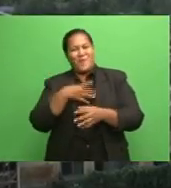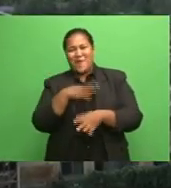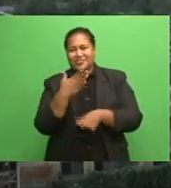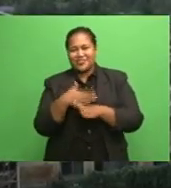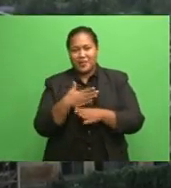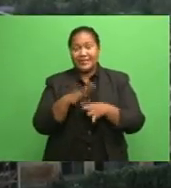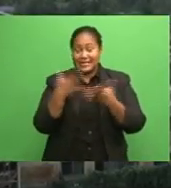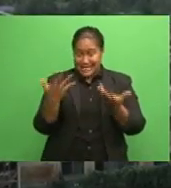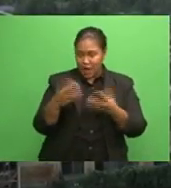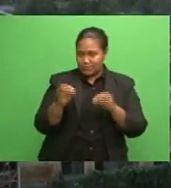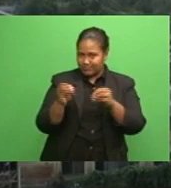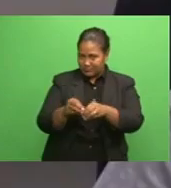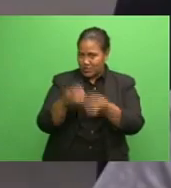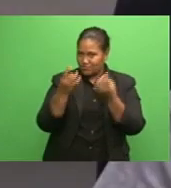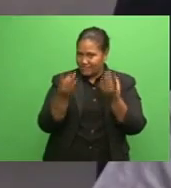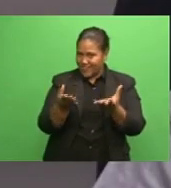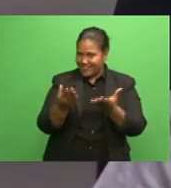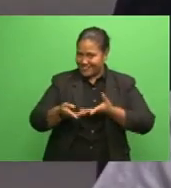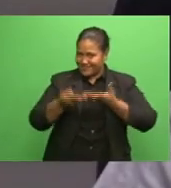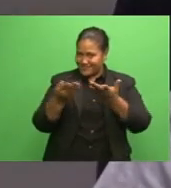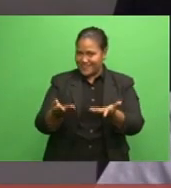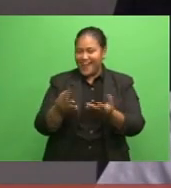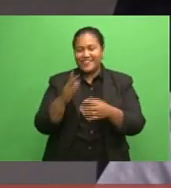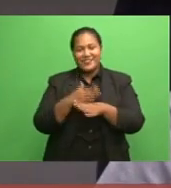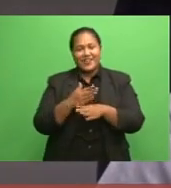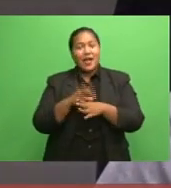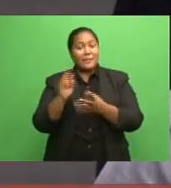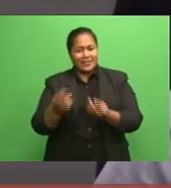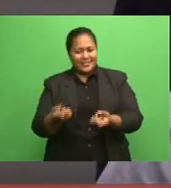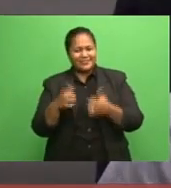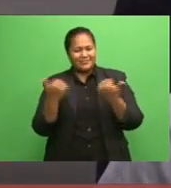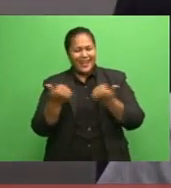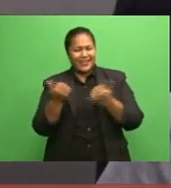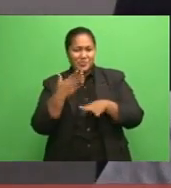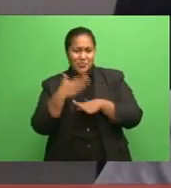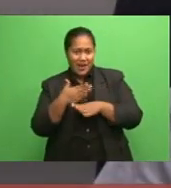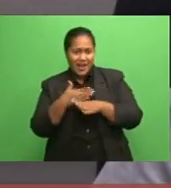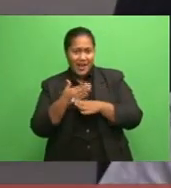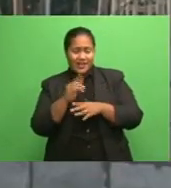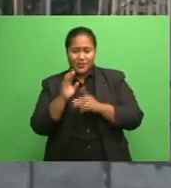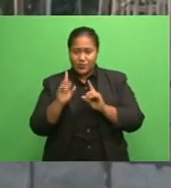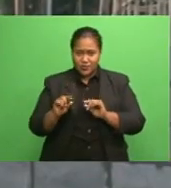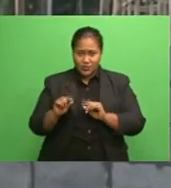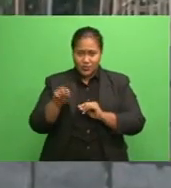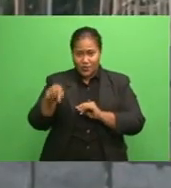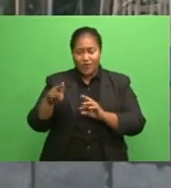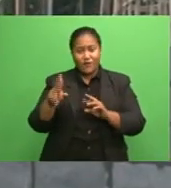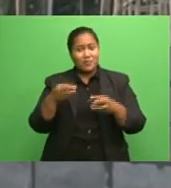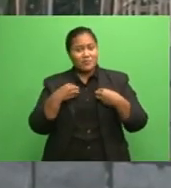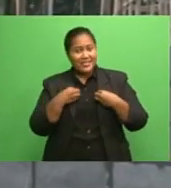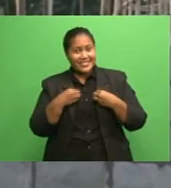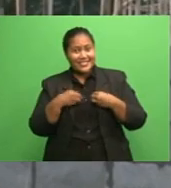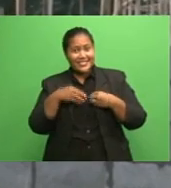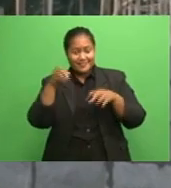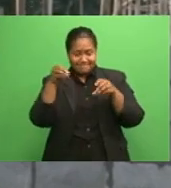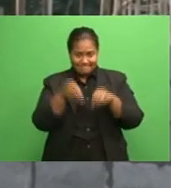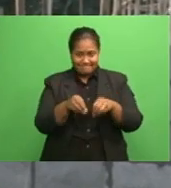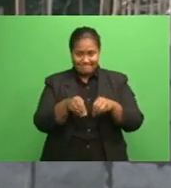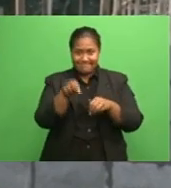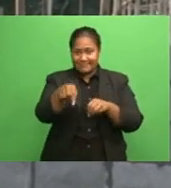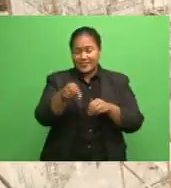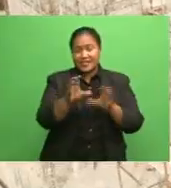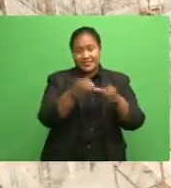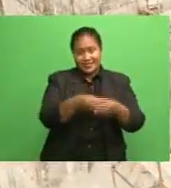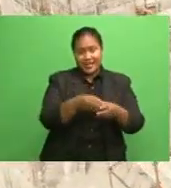is now ready to bounce back. Budget announcements, I think there is a lot of scope for businesses within the sector to start